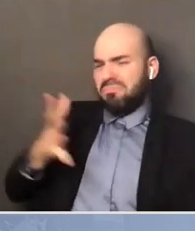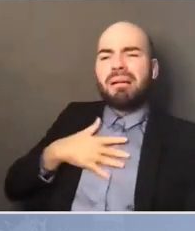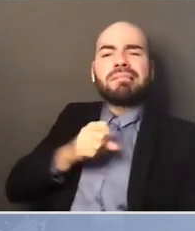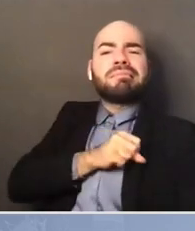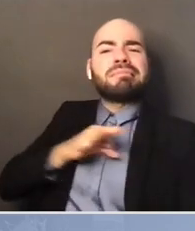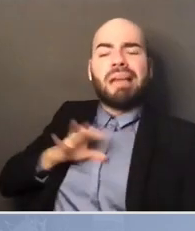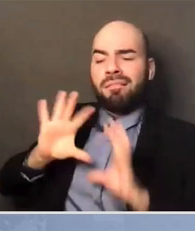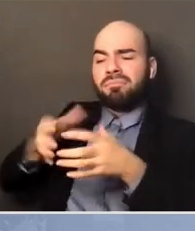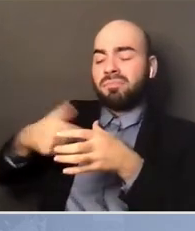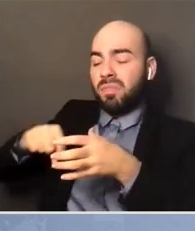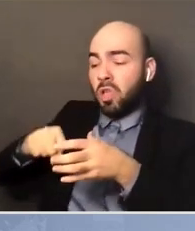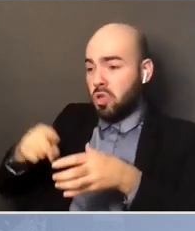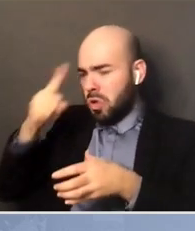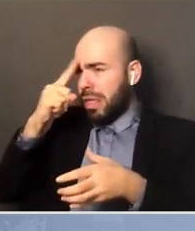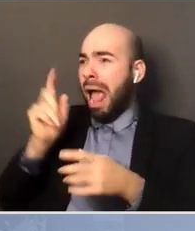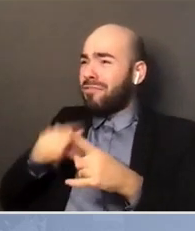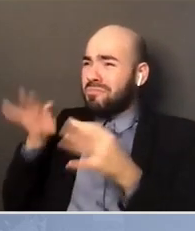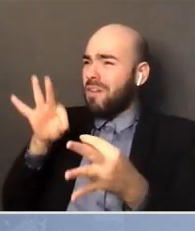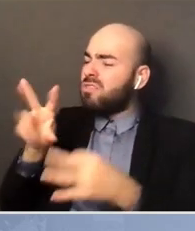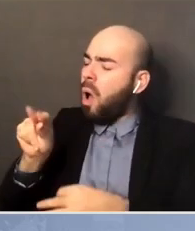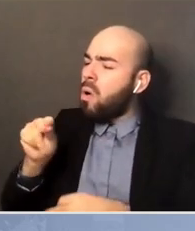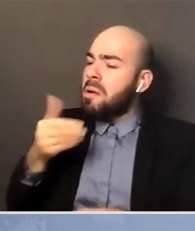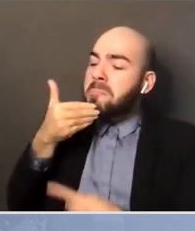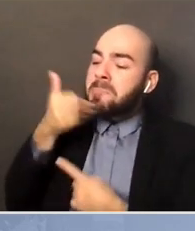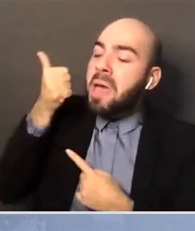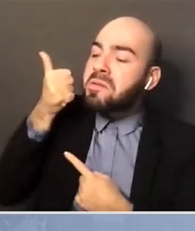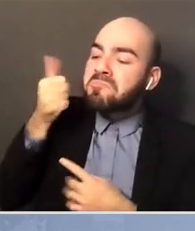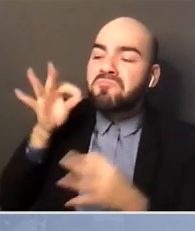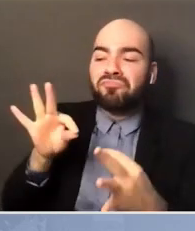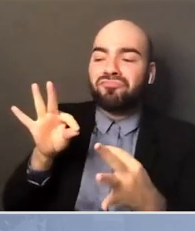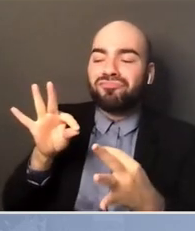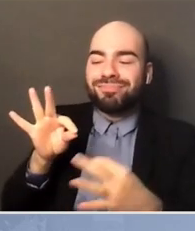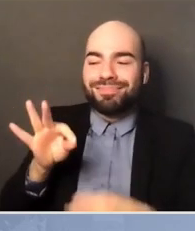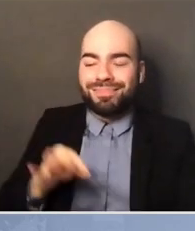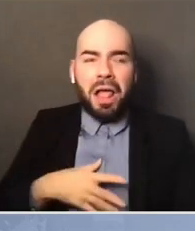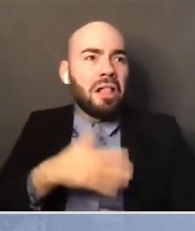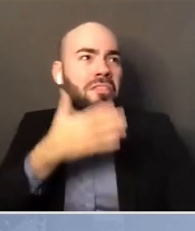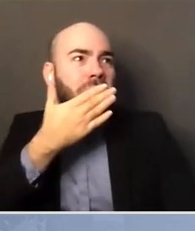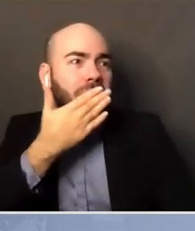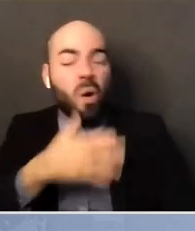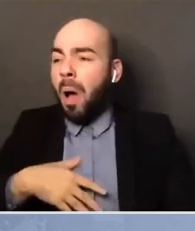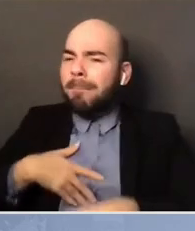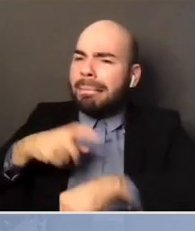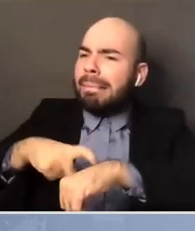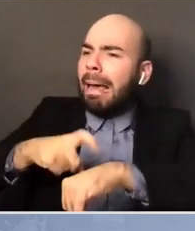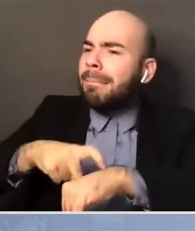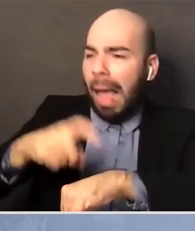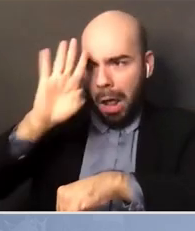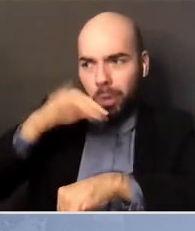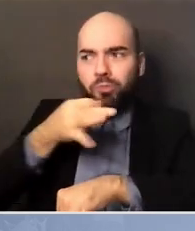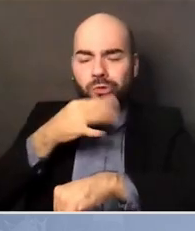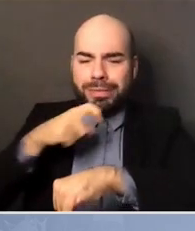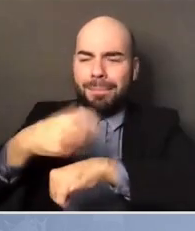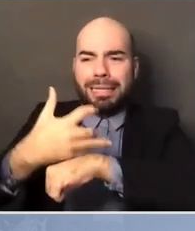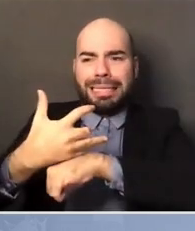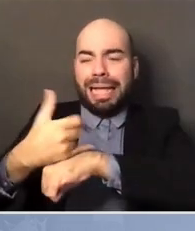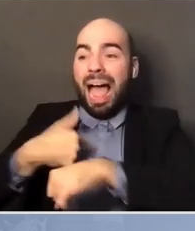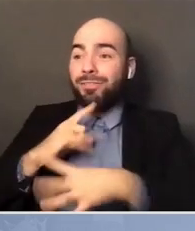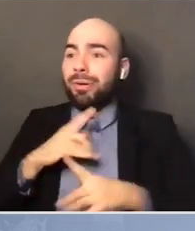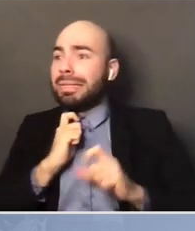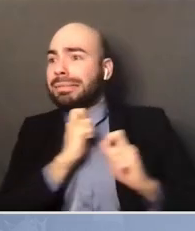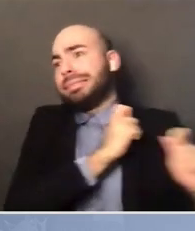All right. Thank you, Mr. President. Appreciate you. How am I doing on time here? I want, because I know they're going to, at some point, they're going to yank me because that's,